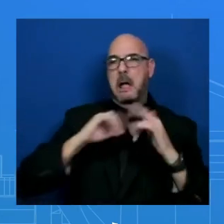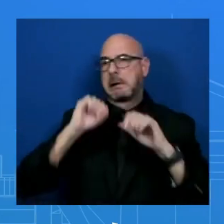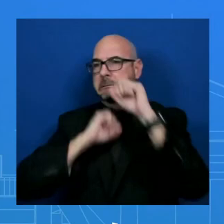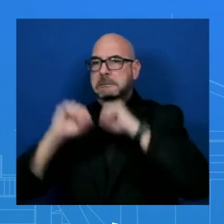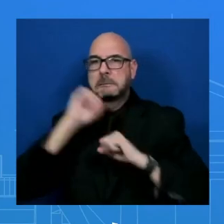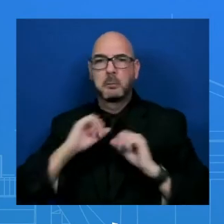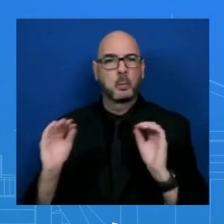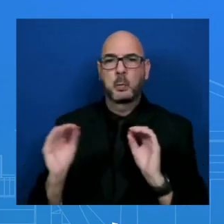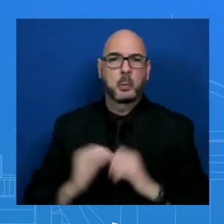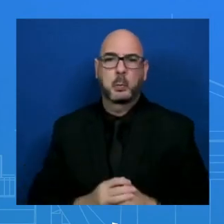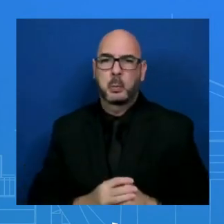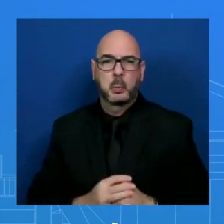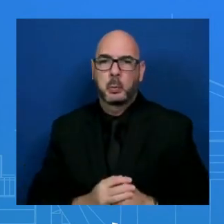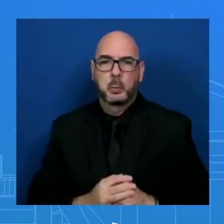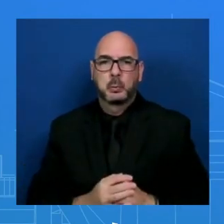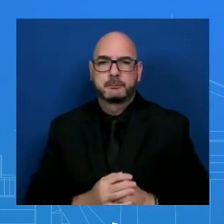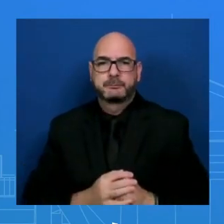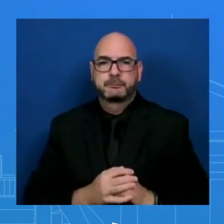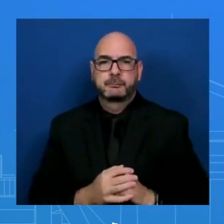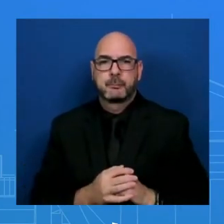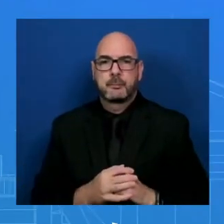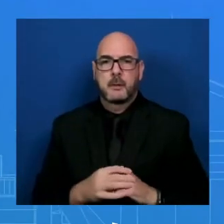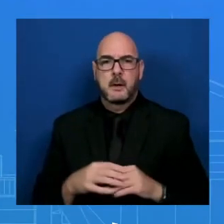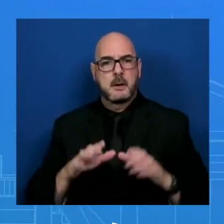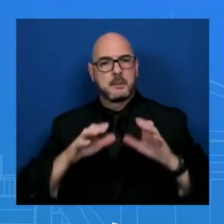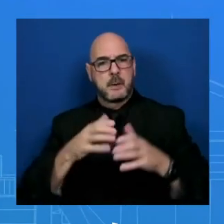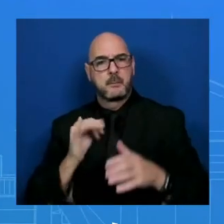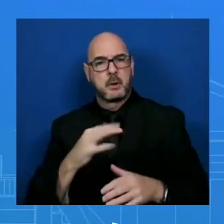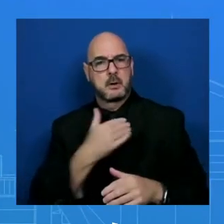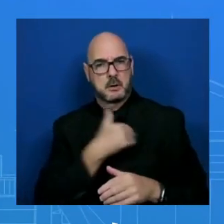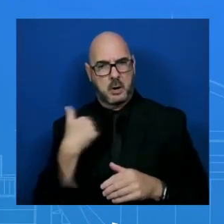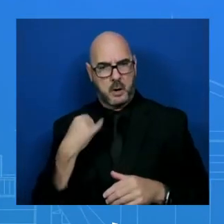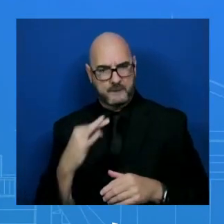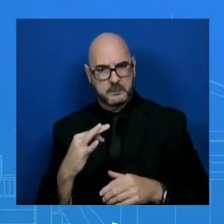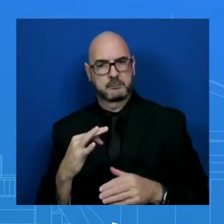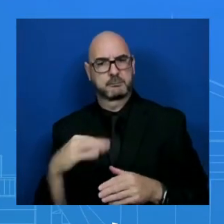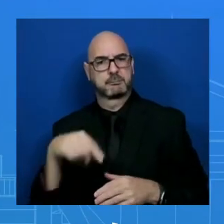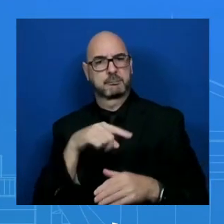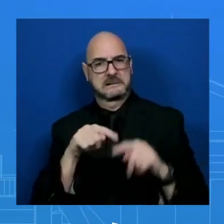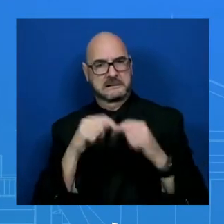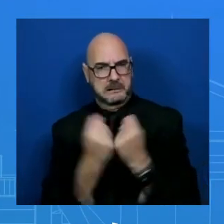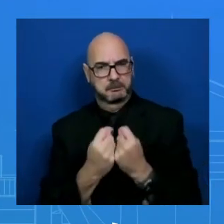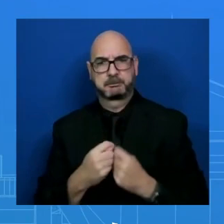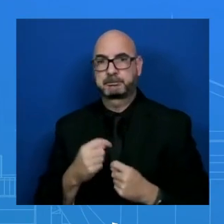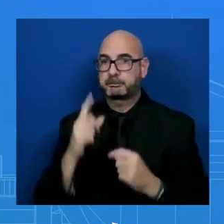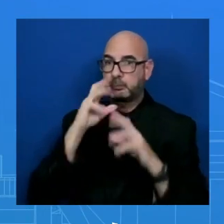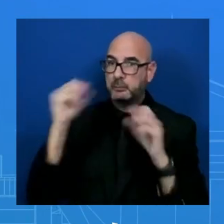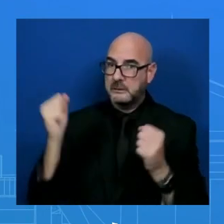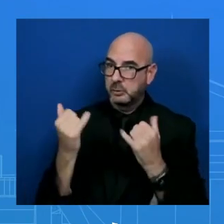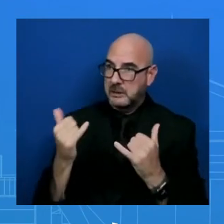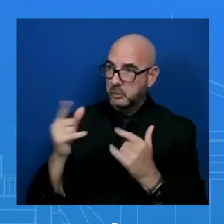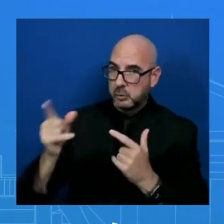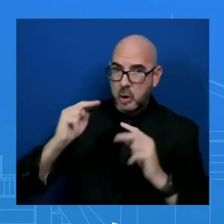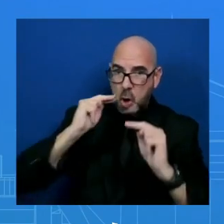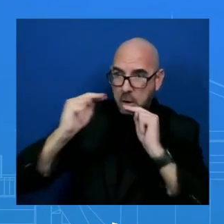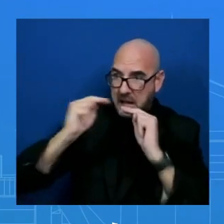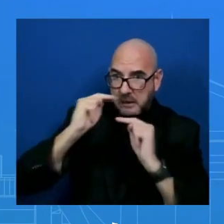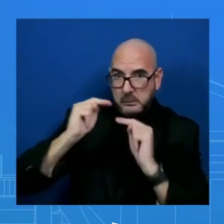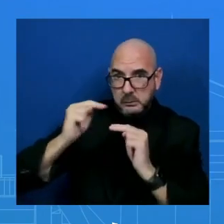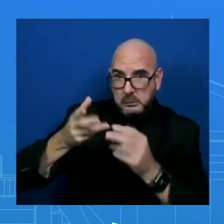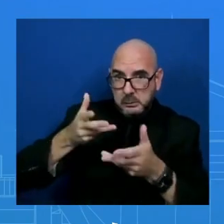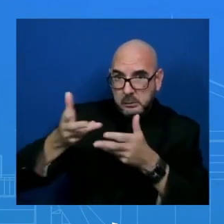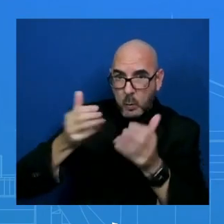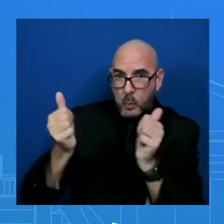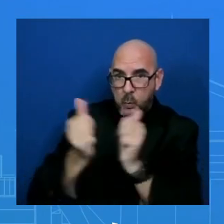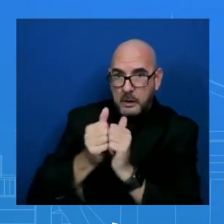said in recent days that the administration is actively negotiating with the Maduro regime in Venezuela about